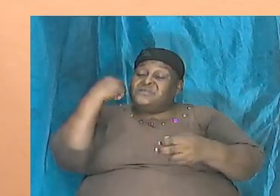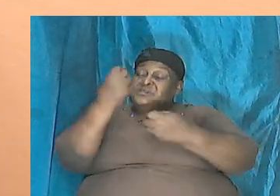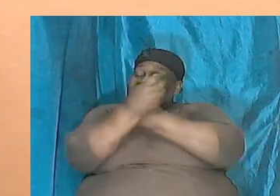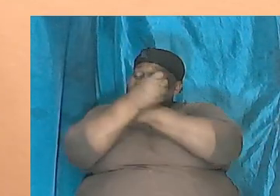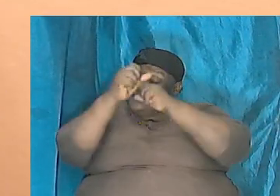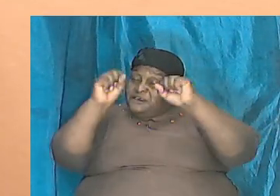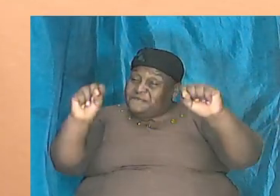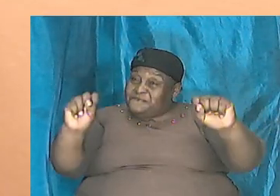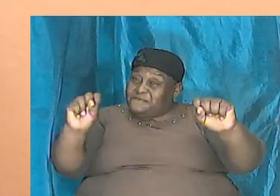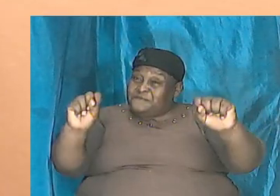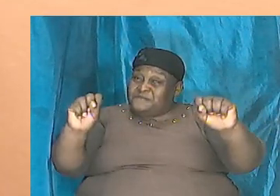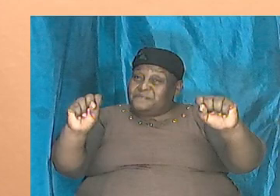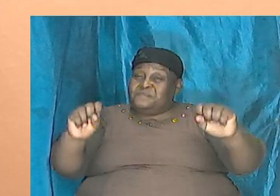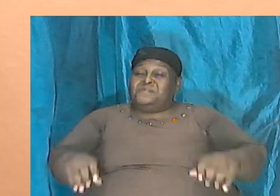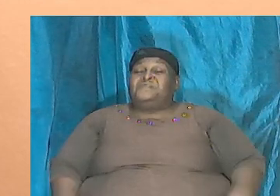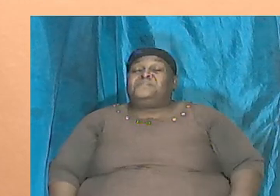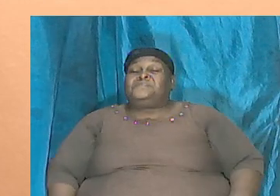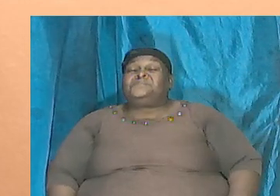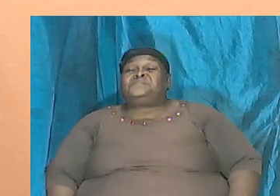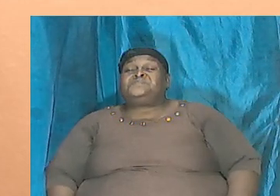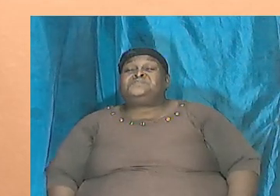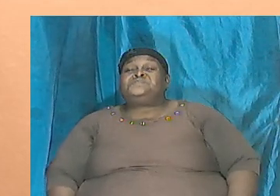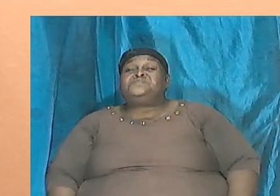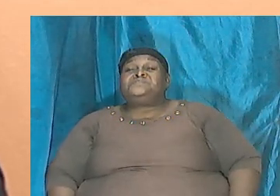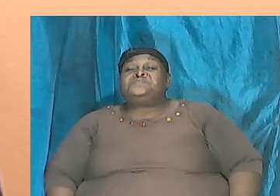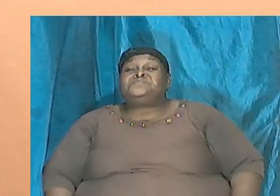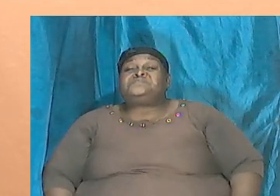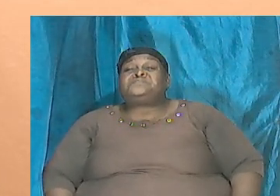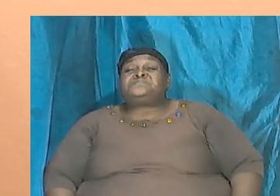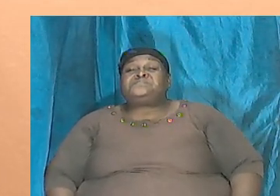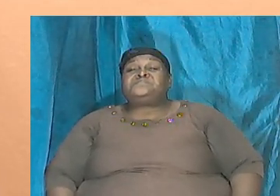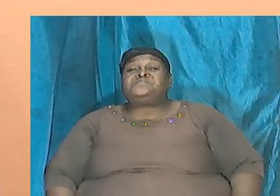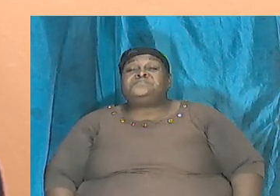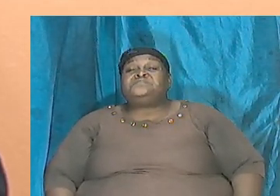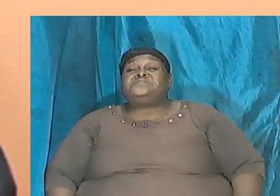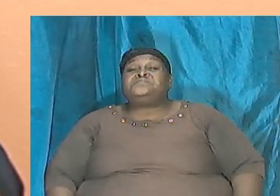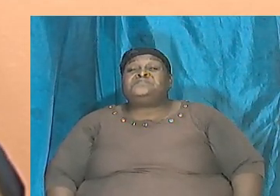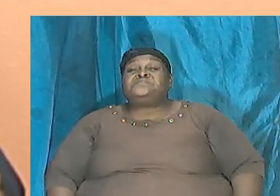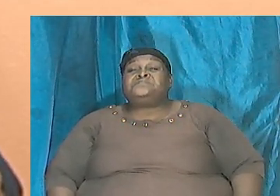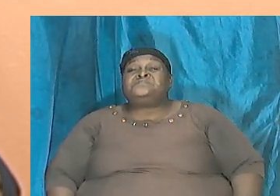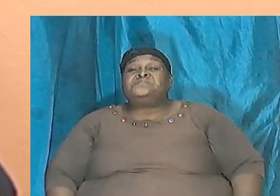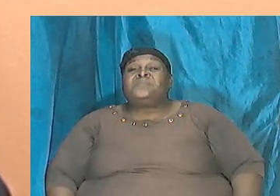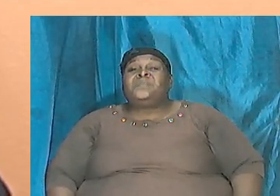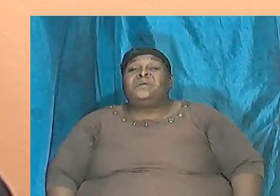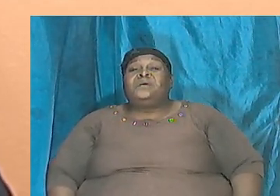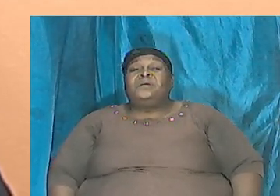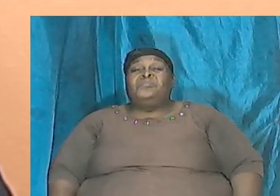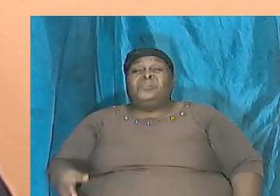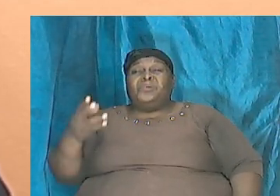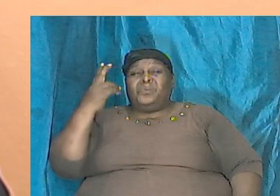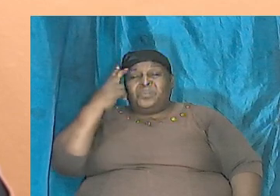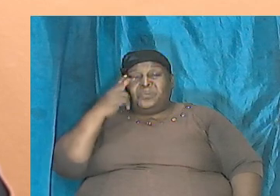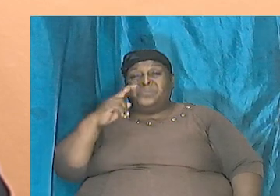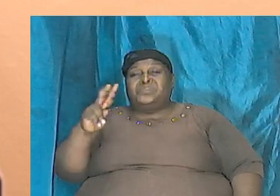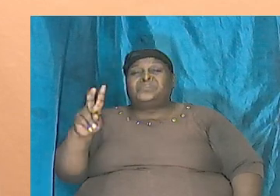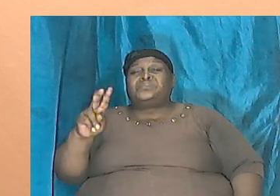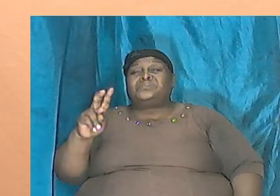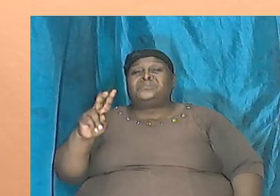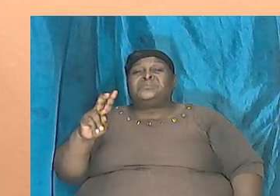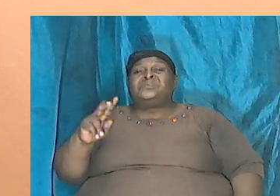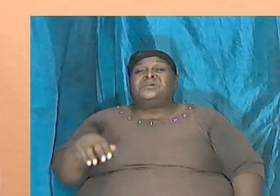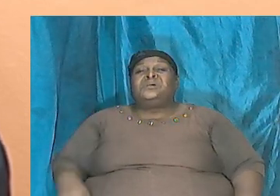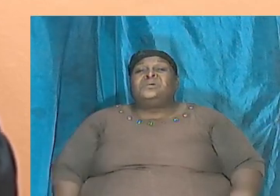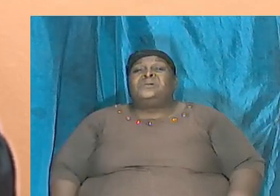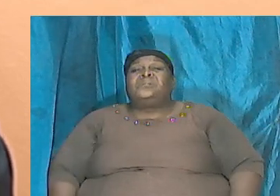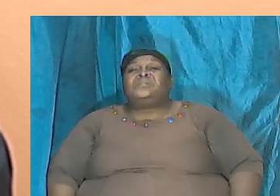John chapter number 10 and about verse 9 tells us right St. John